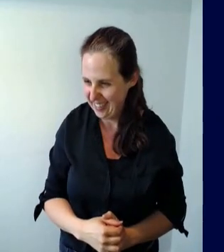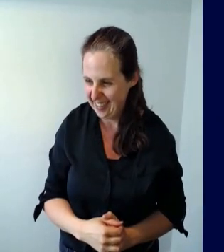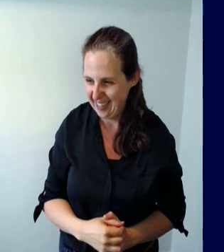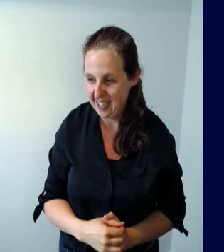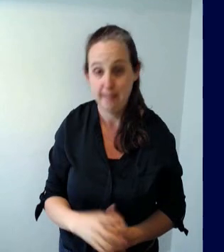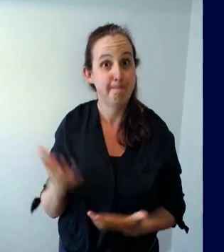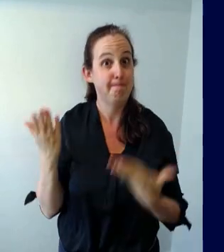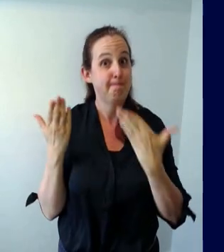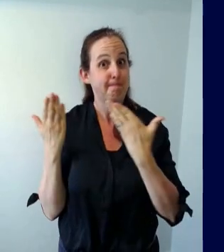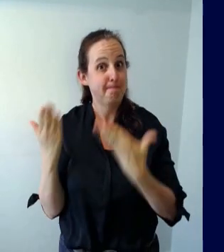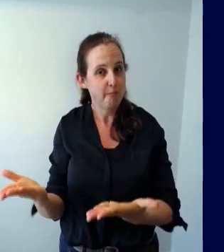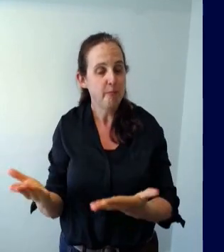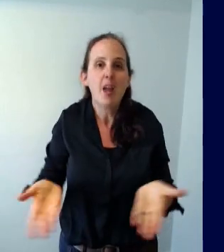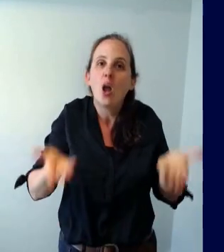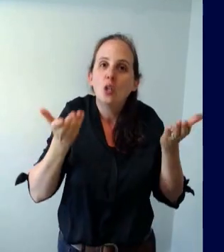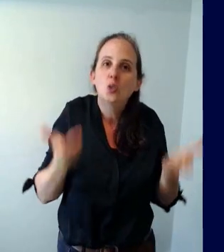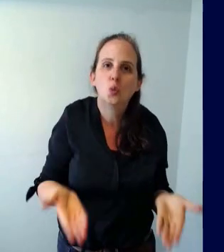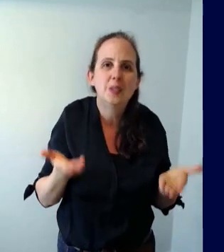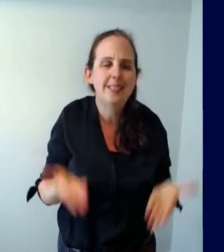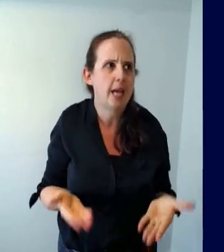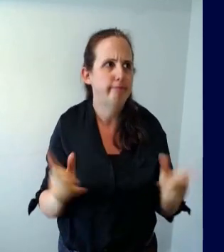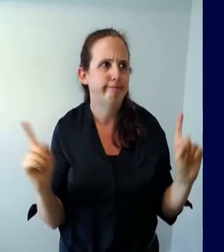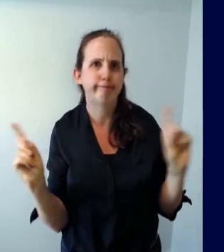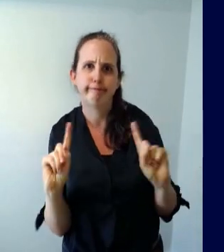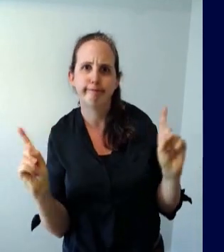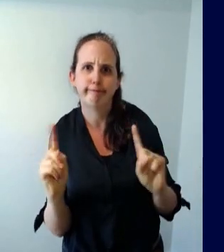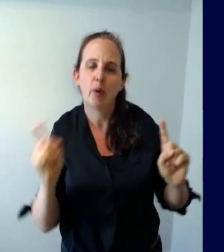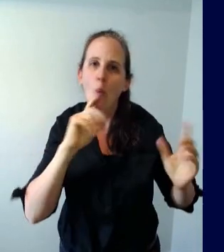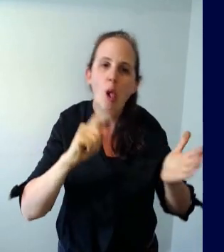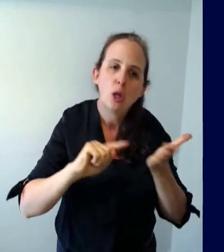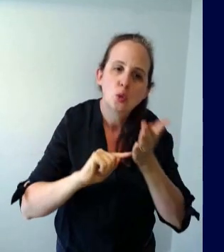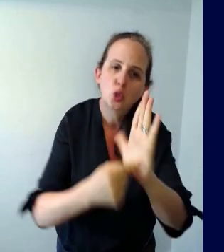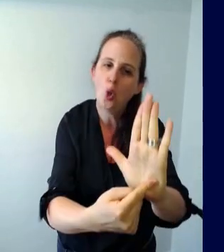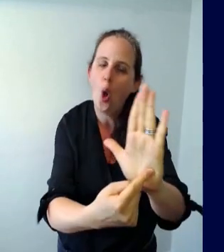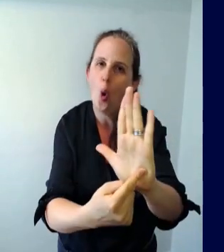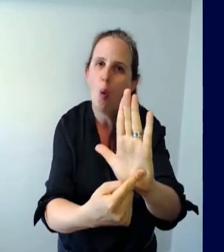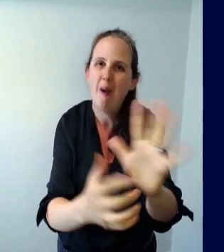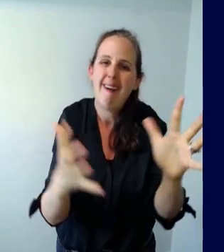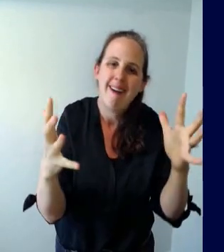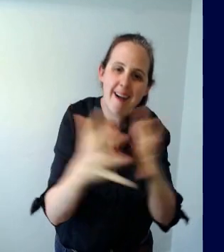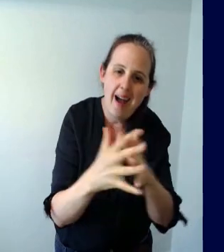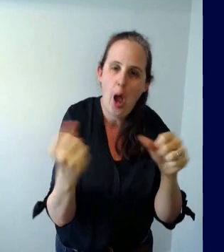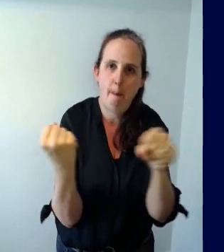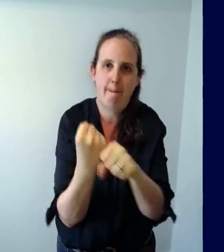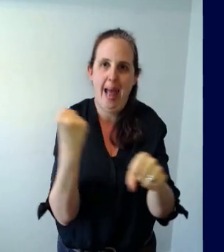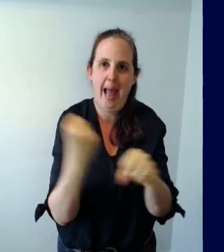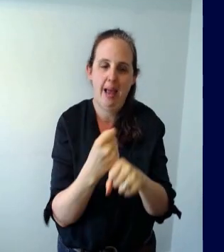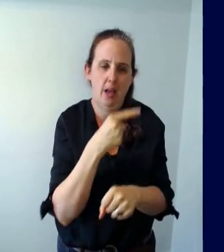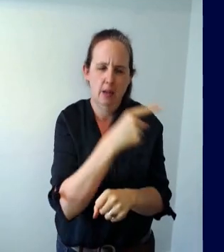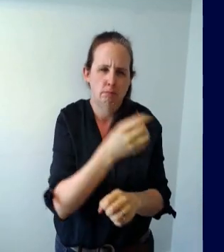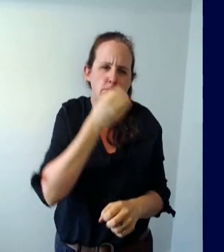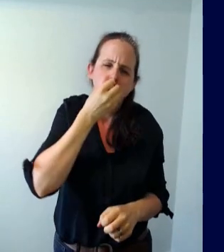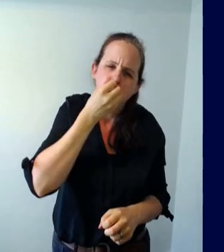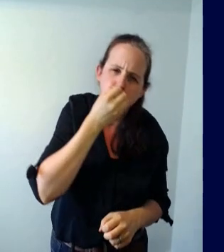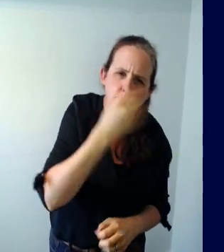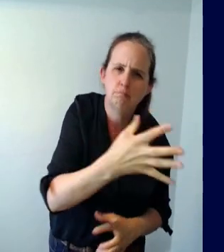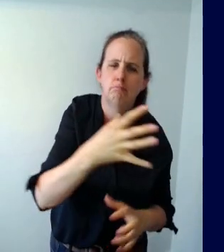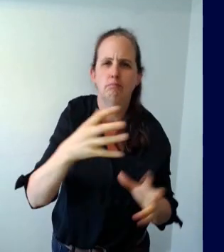so today i'm going to be showing you how to make these little beauties